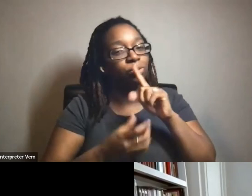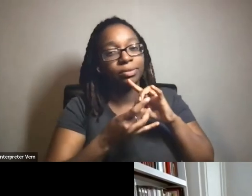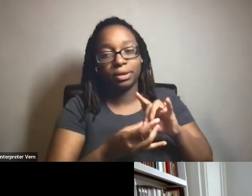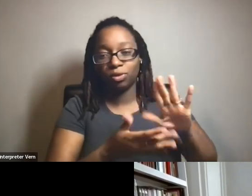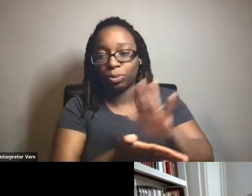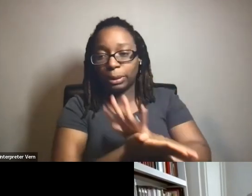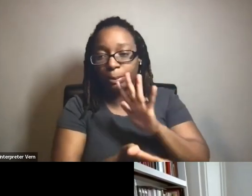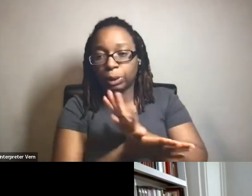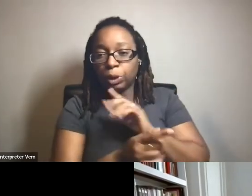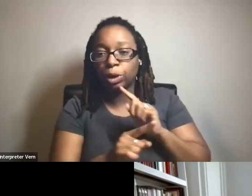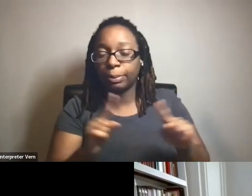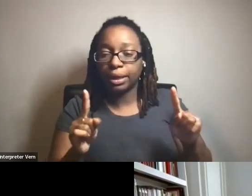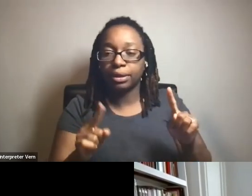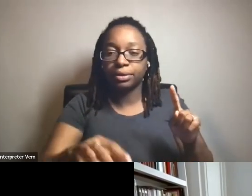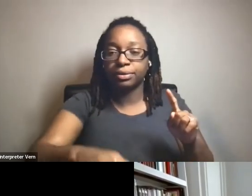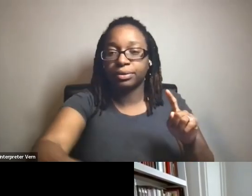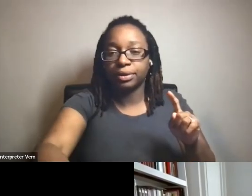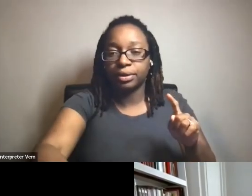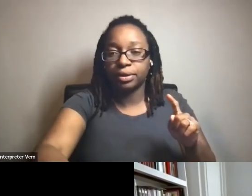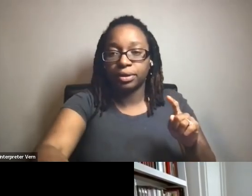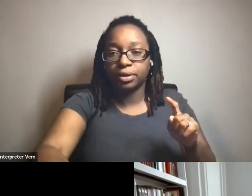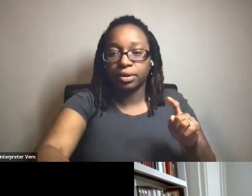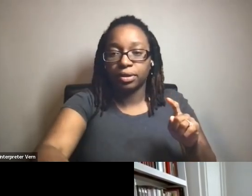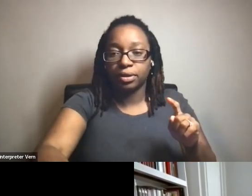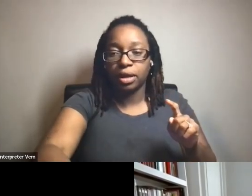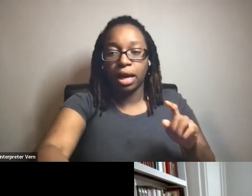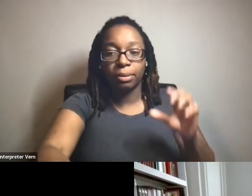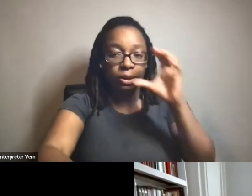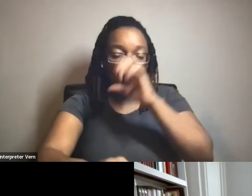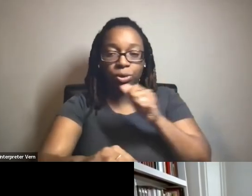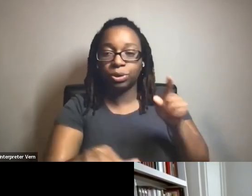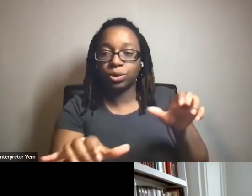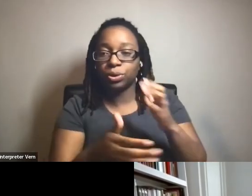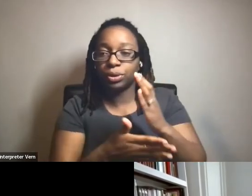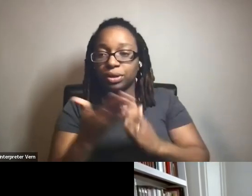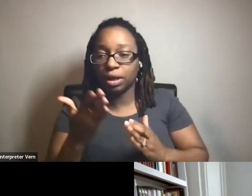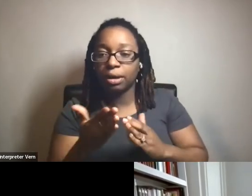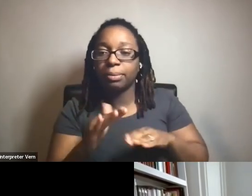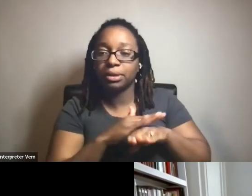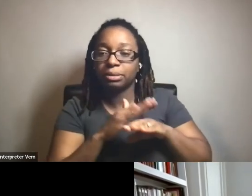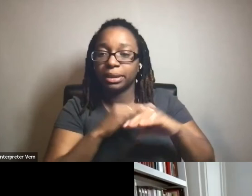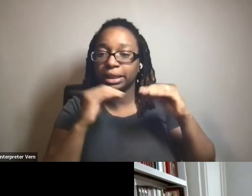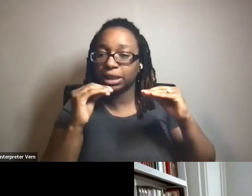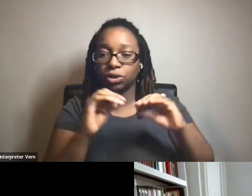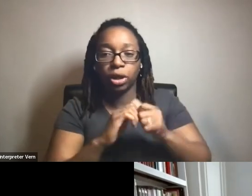but it's, uh, I assume you do some accessibility teaching. Um, how do you actually do that there?